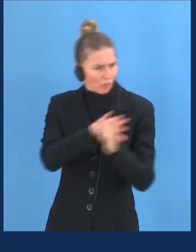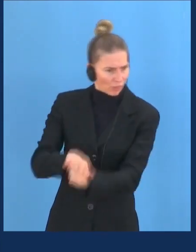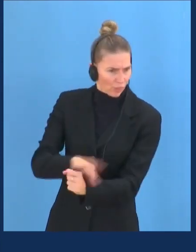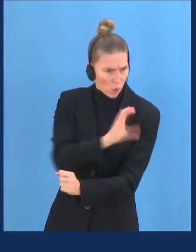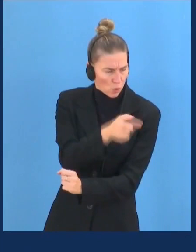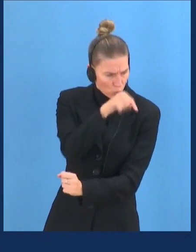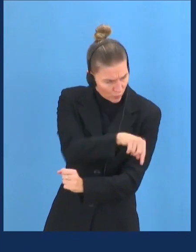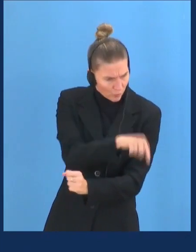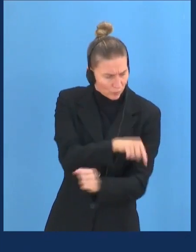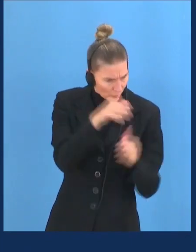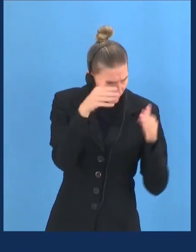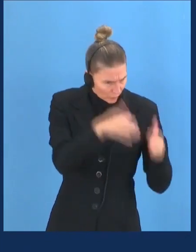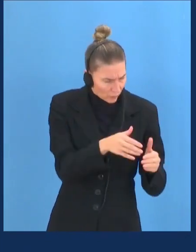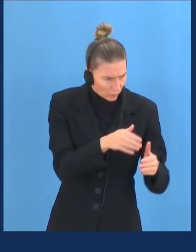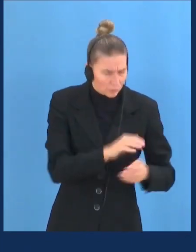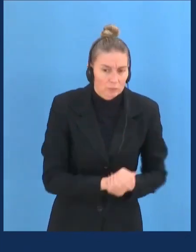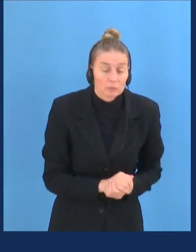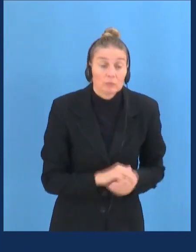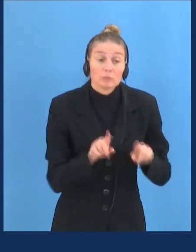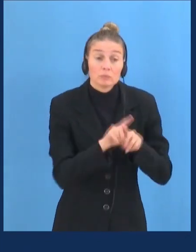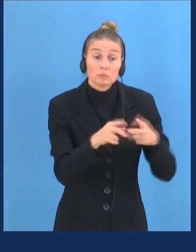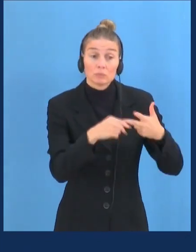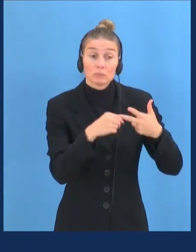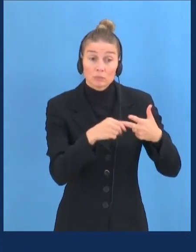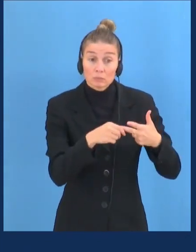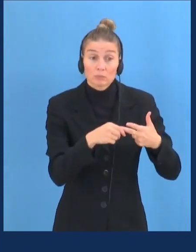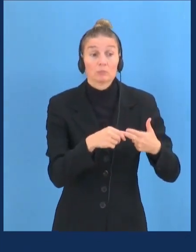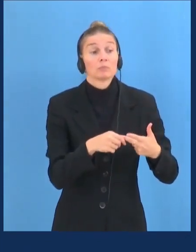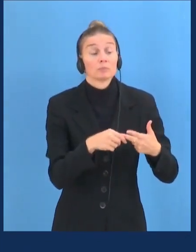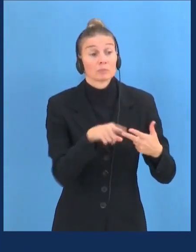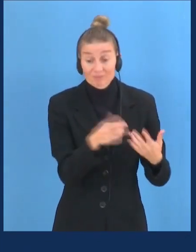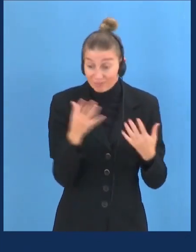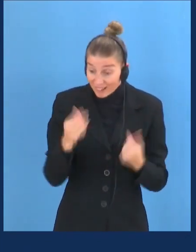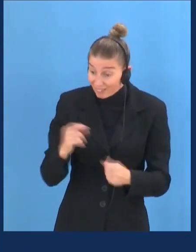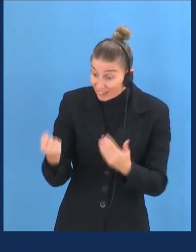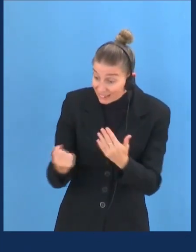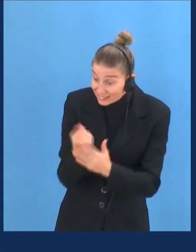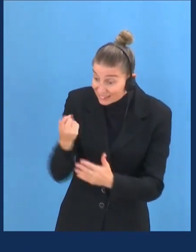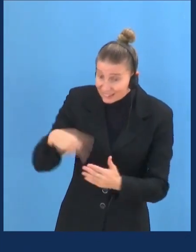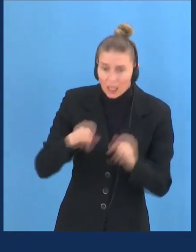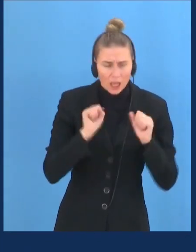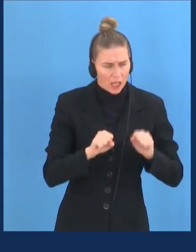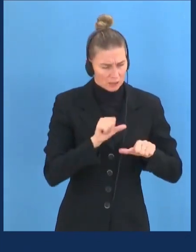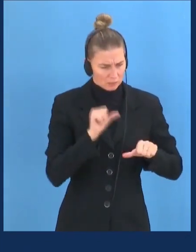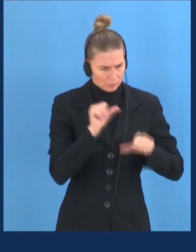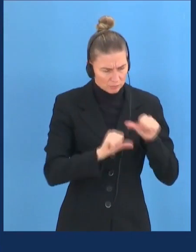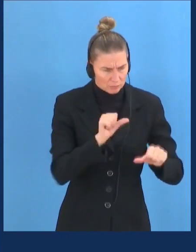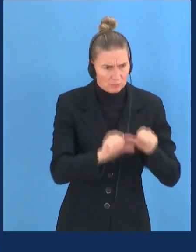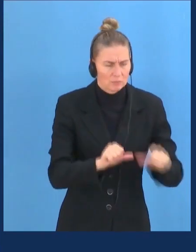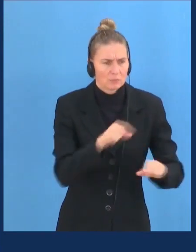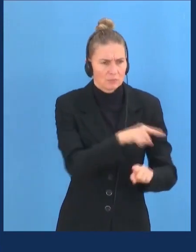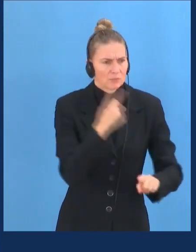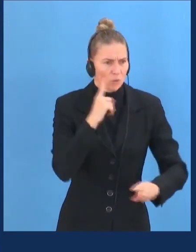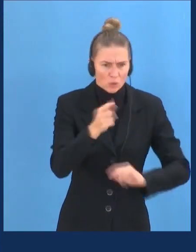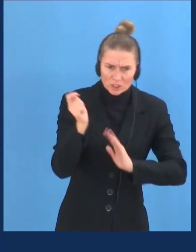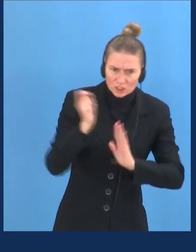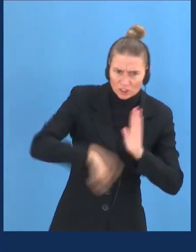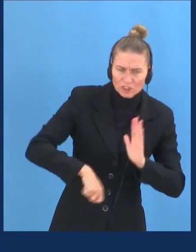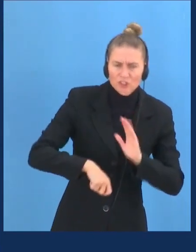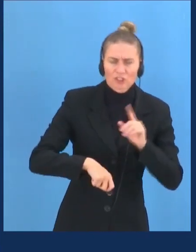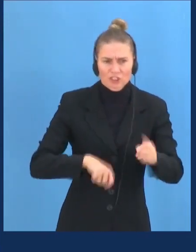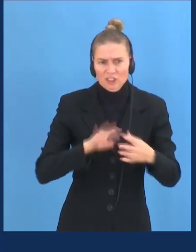states to develop effective mechanisms for identifying, responding to and imposing sanctions for hate speech and incitement to